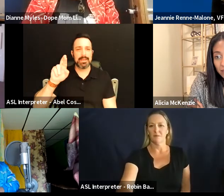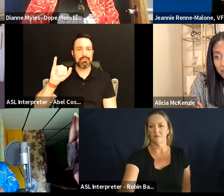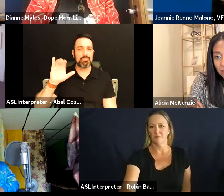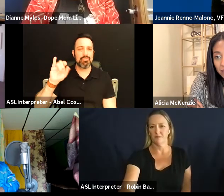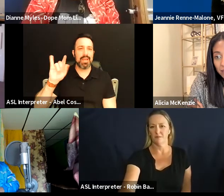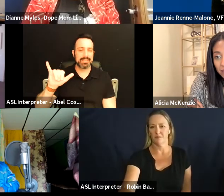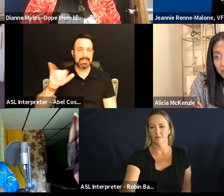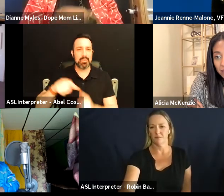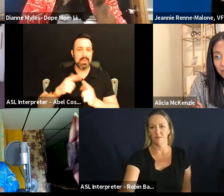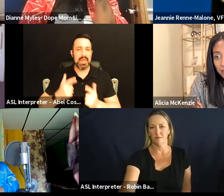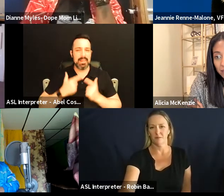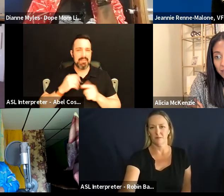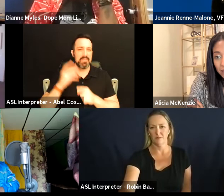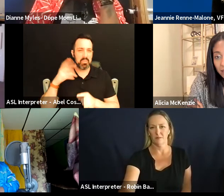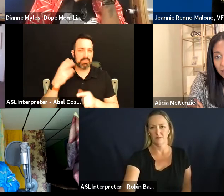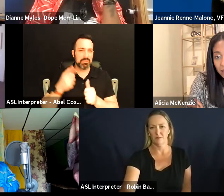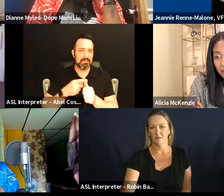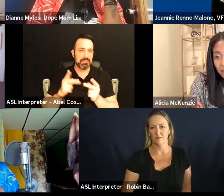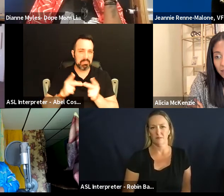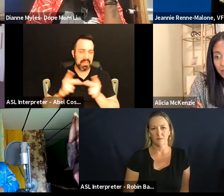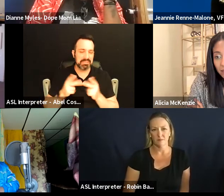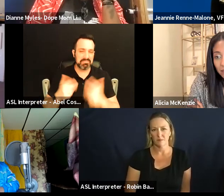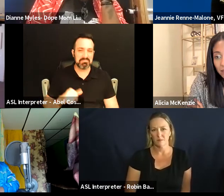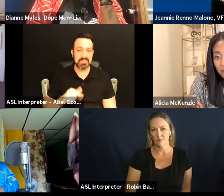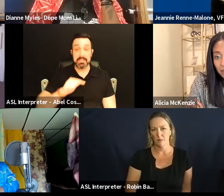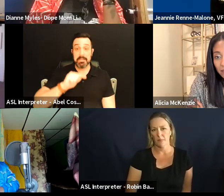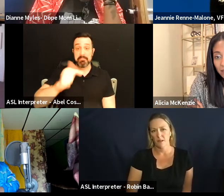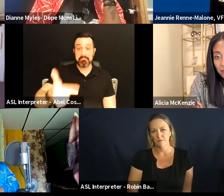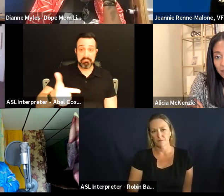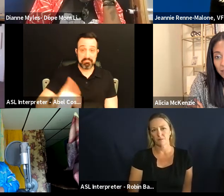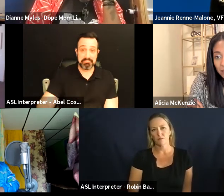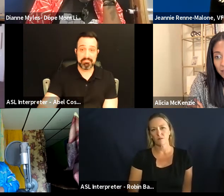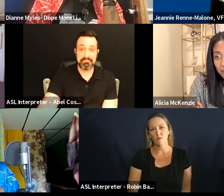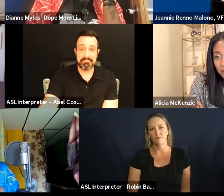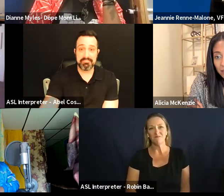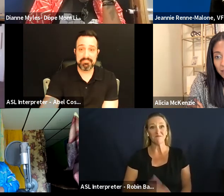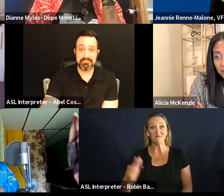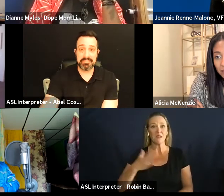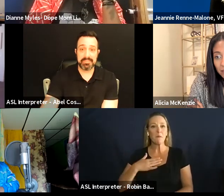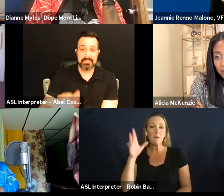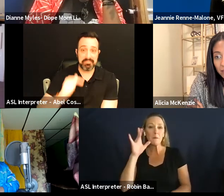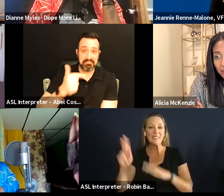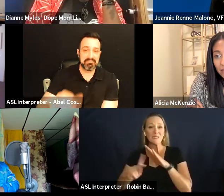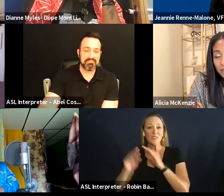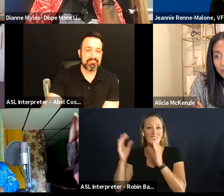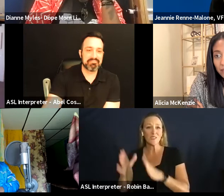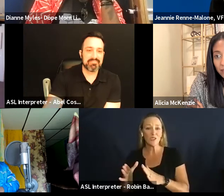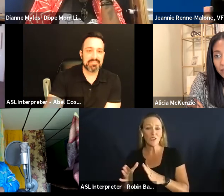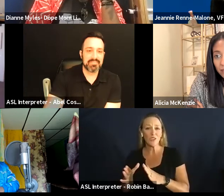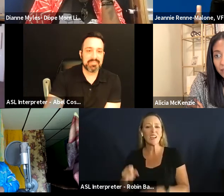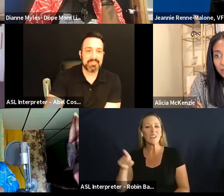um was in washington and my mom was a kindergarten teacher and she happened to be bilingual in spanish and so um